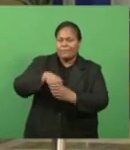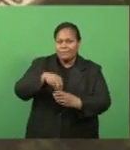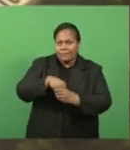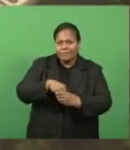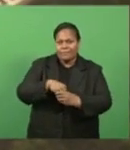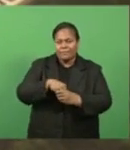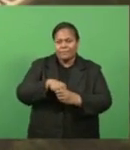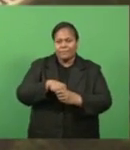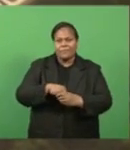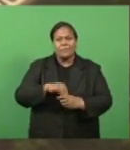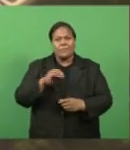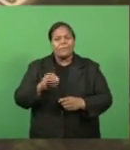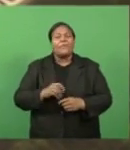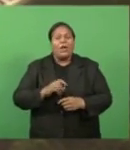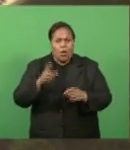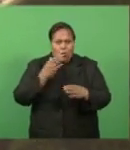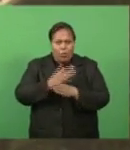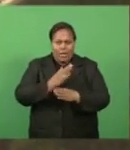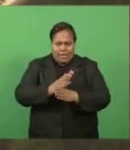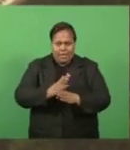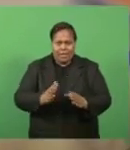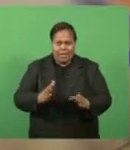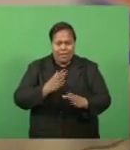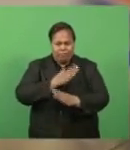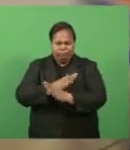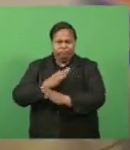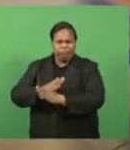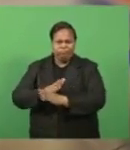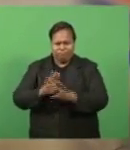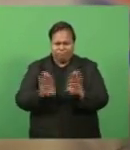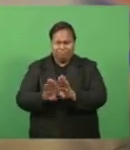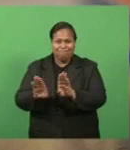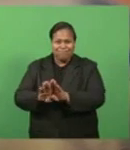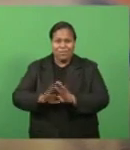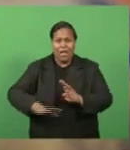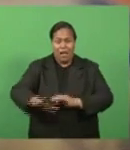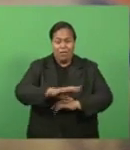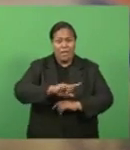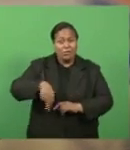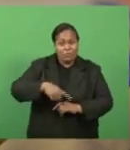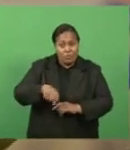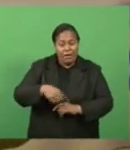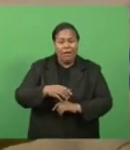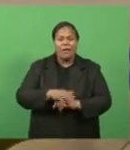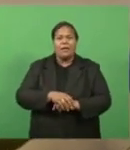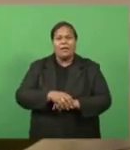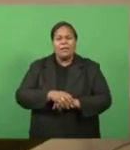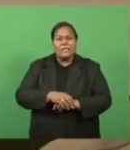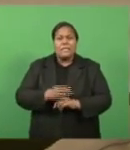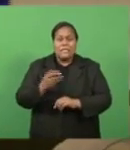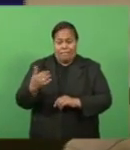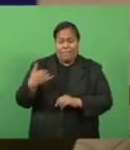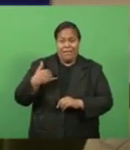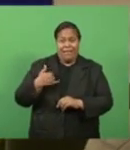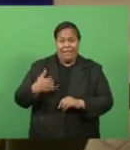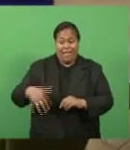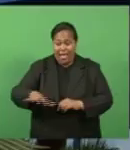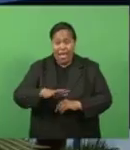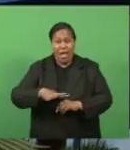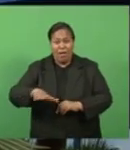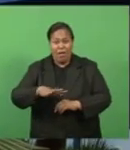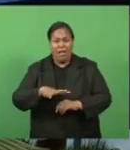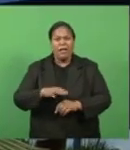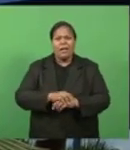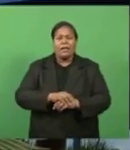working within the Suva containment area. More details on a tentative restoration plan of affected areas is expected to be